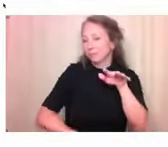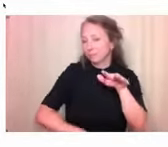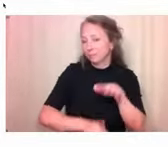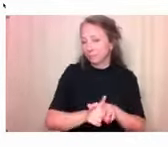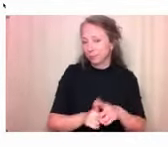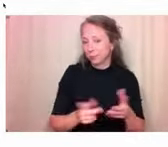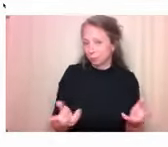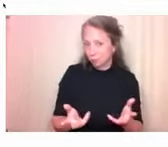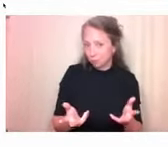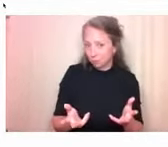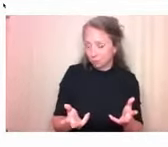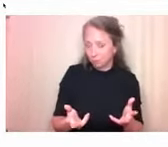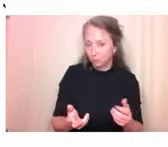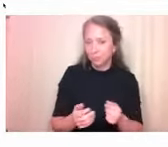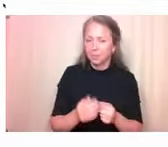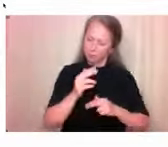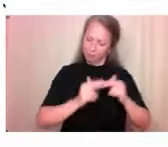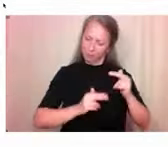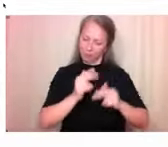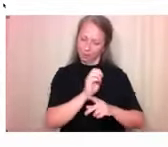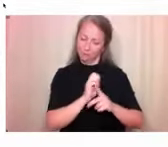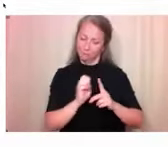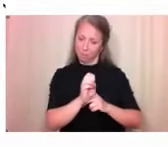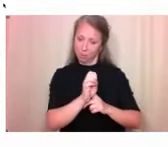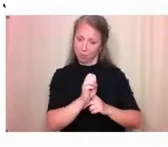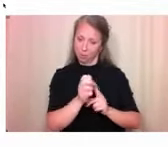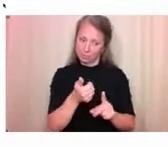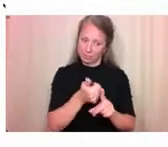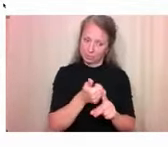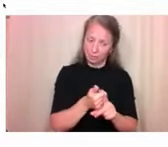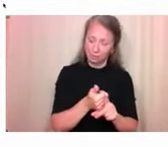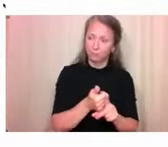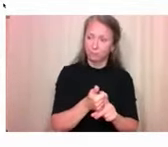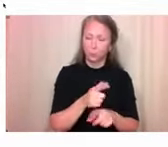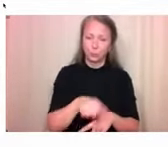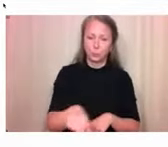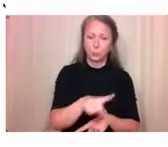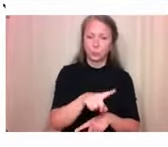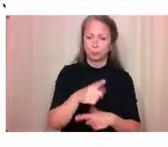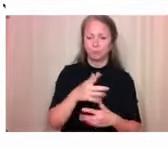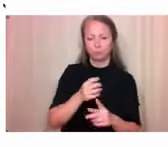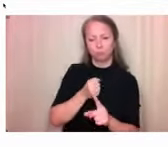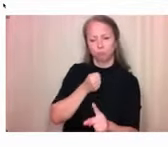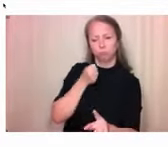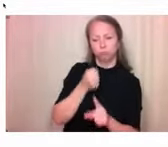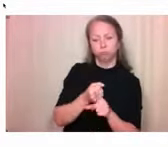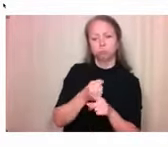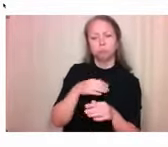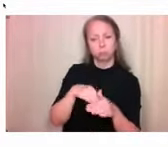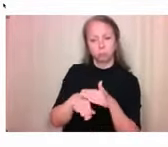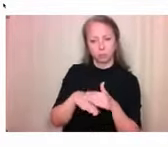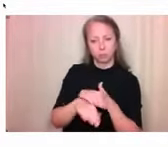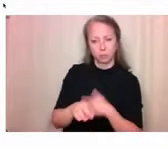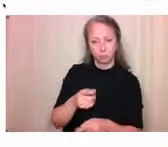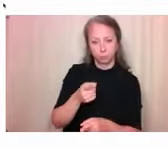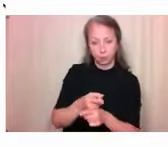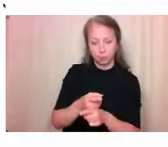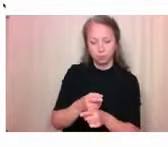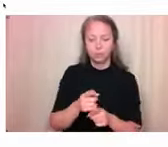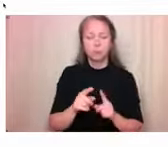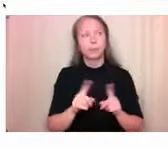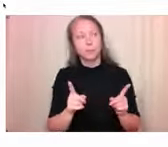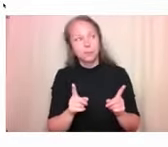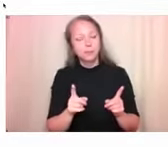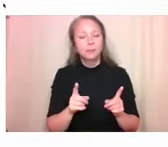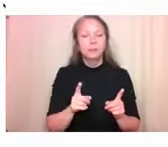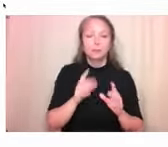itself, it has a big impact on accessibility, but the resources for communication and information sharing